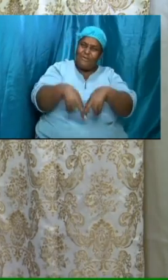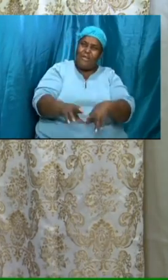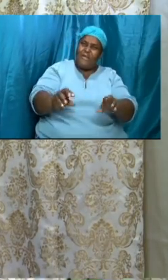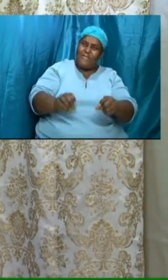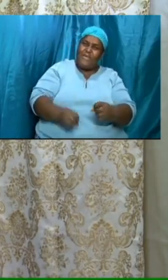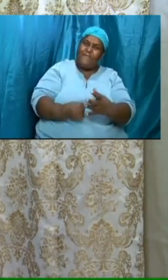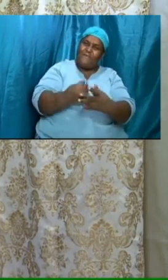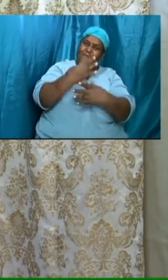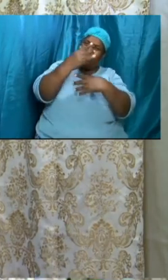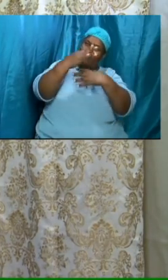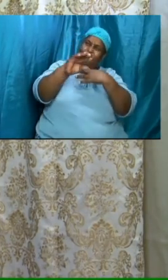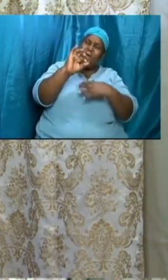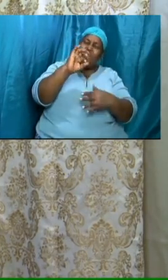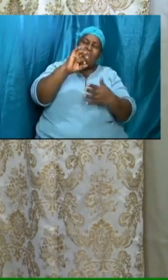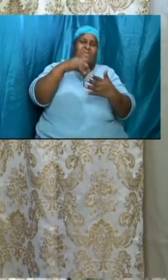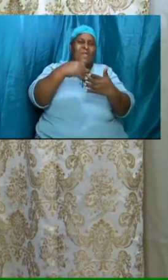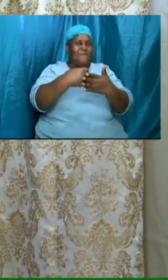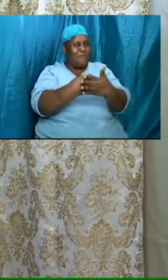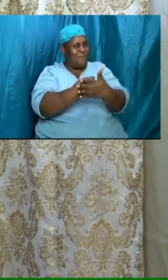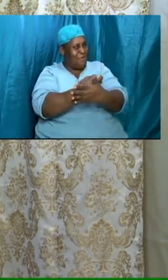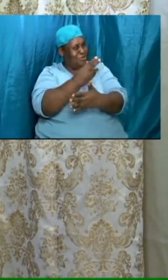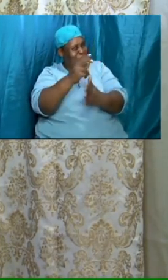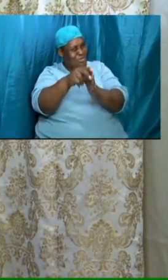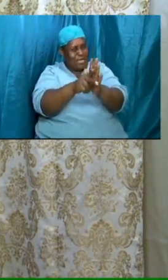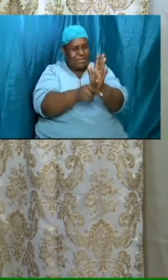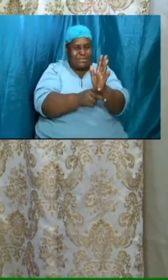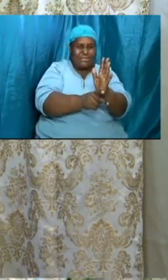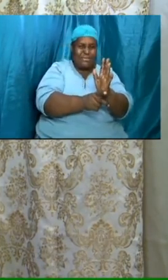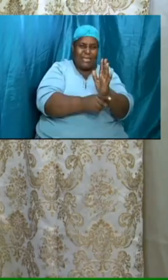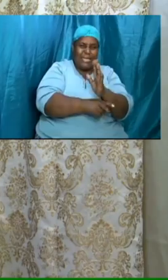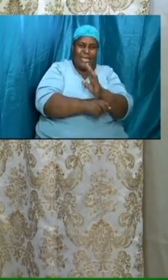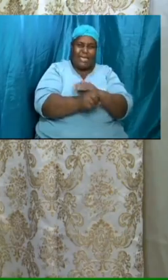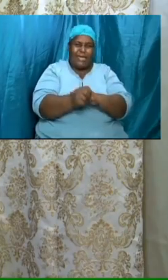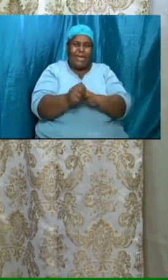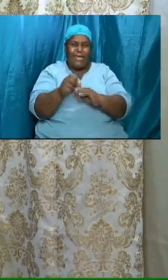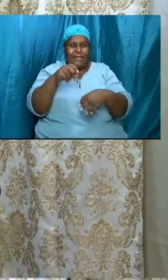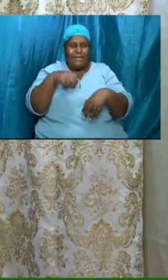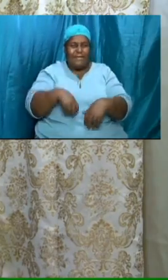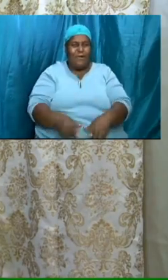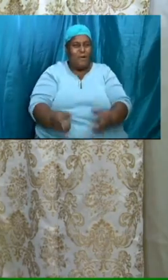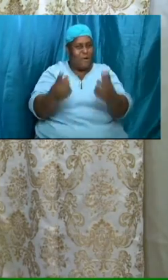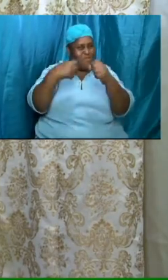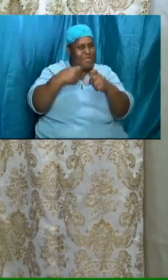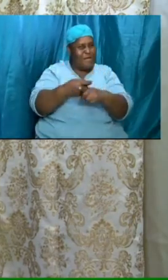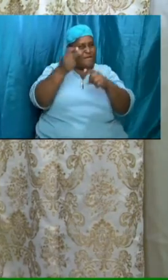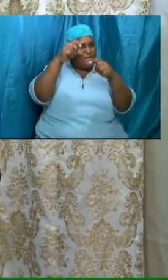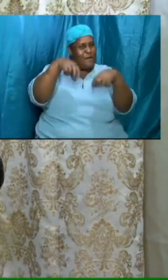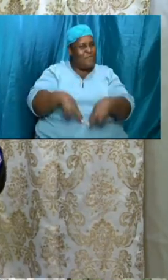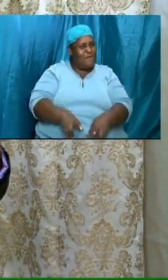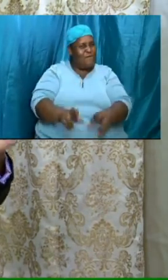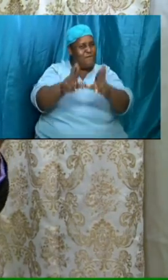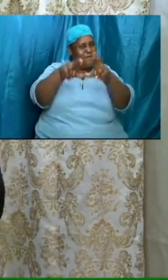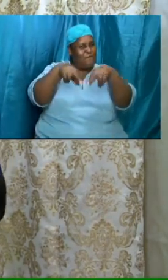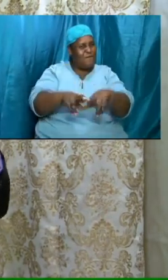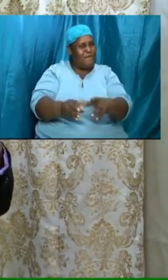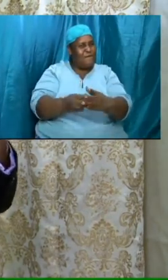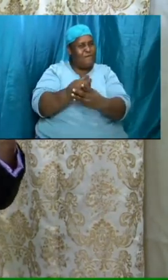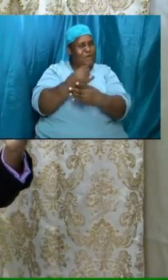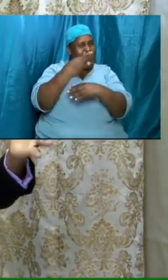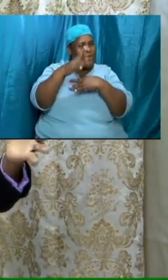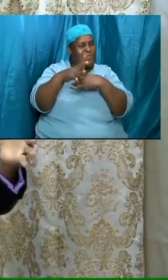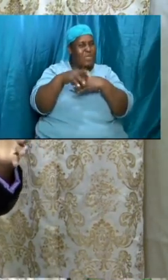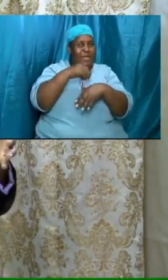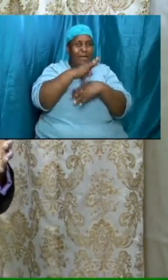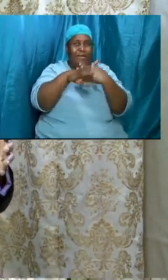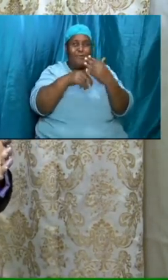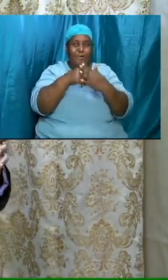the freshness that emanates from uh the flowing river and all the things that we see as those